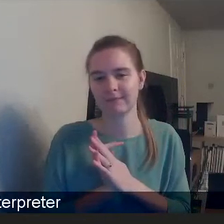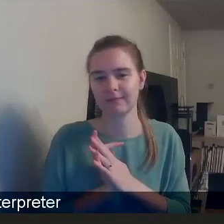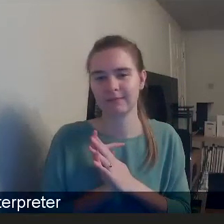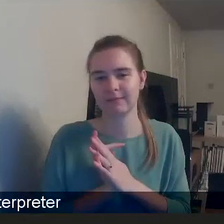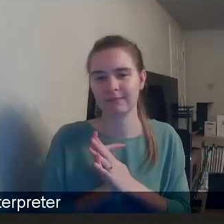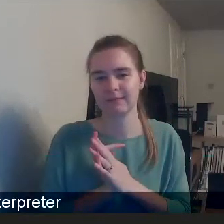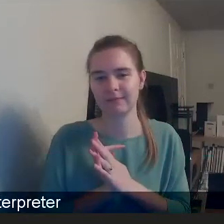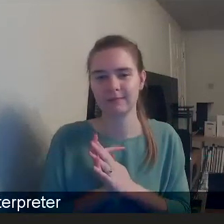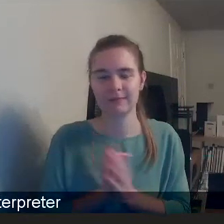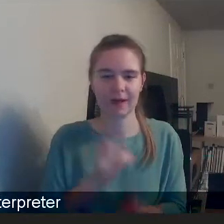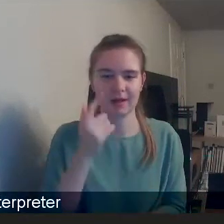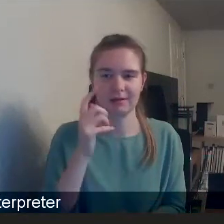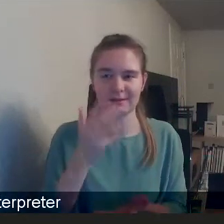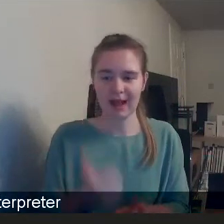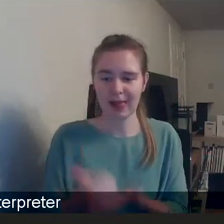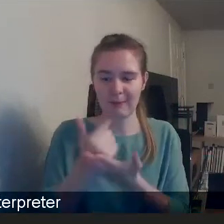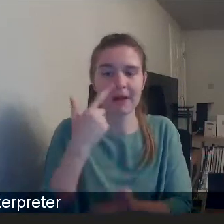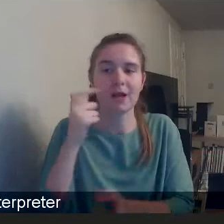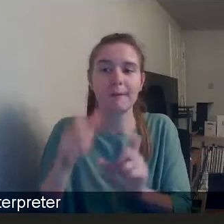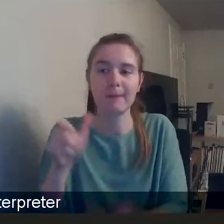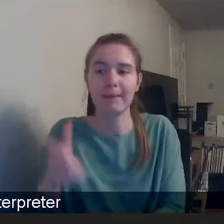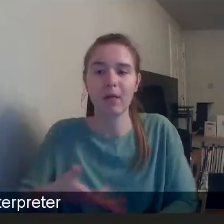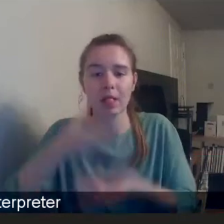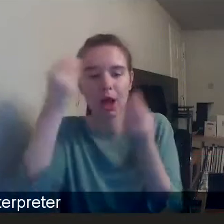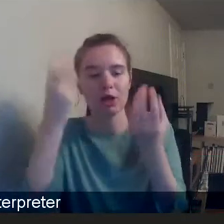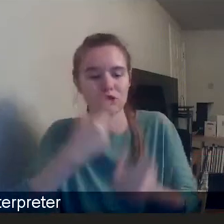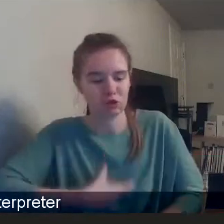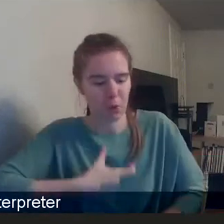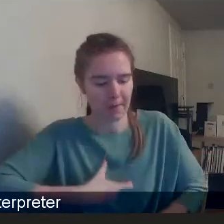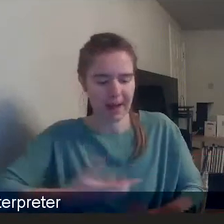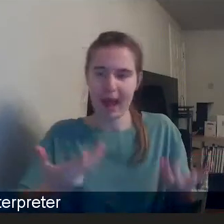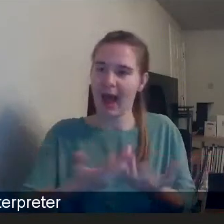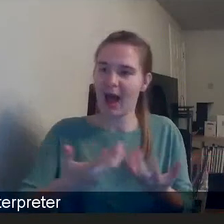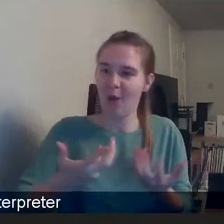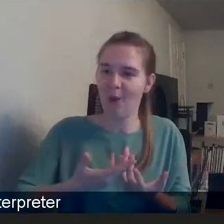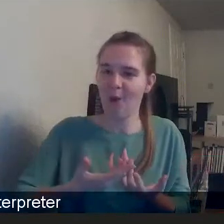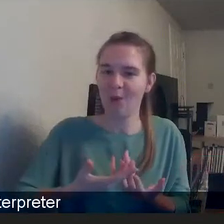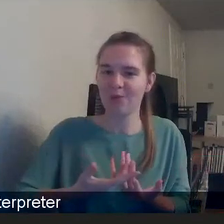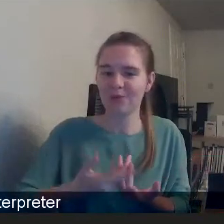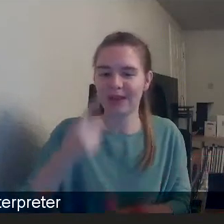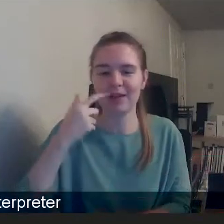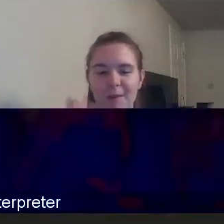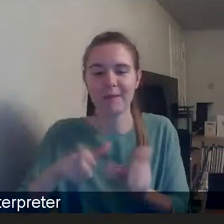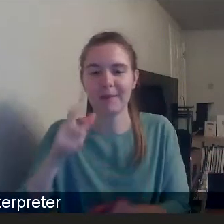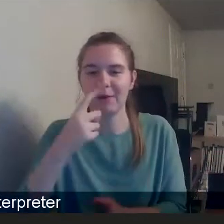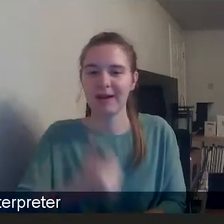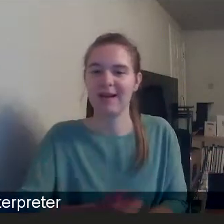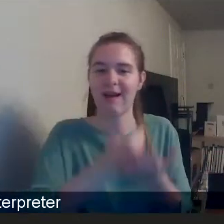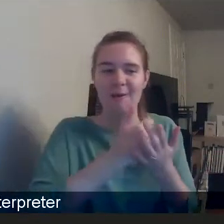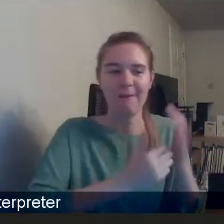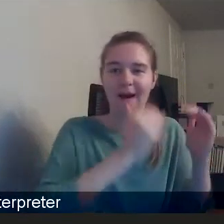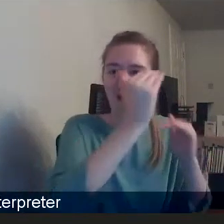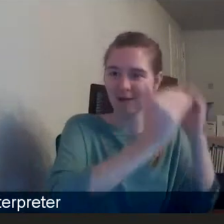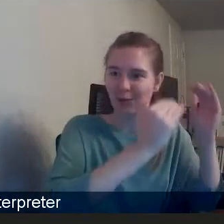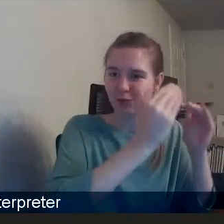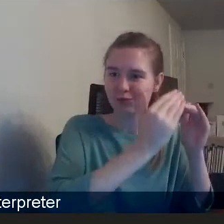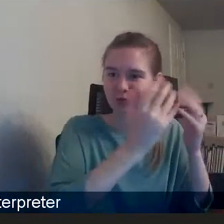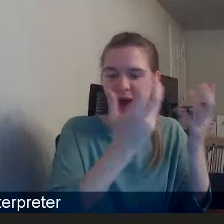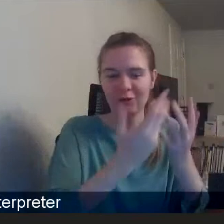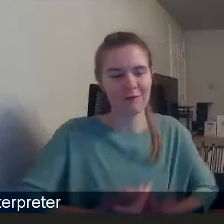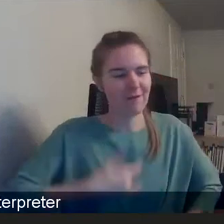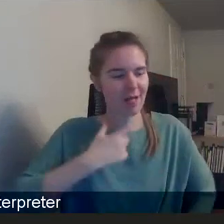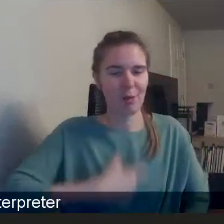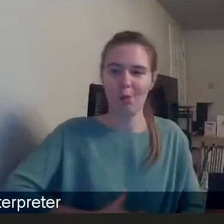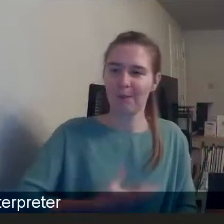learn how to be human and how, and those young people can help, uh, us adults to learn how to be human too. And, and, and I think,